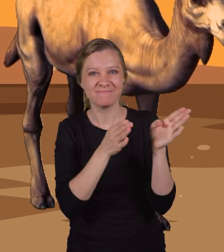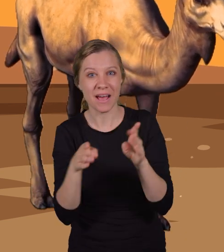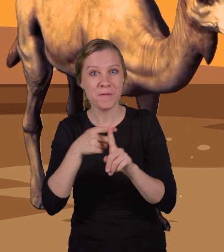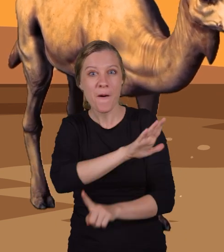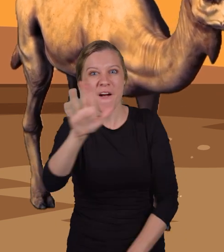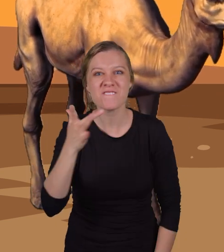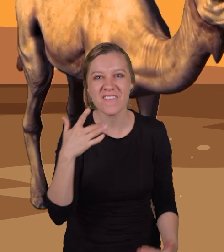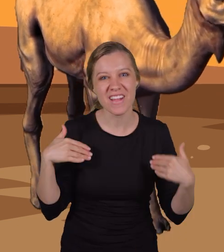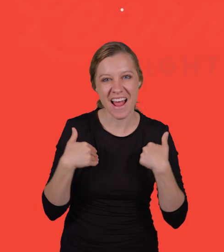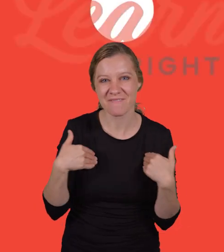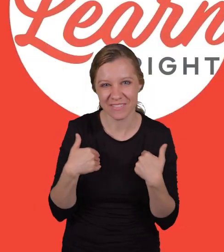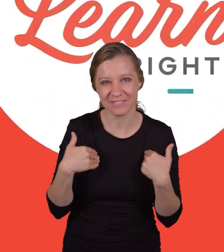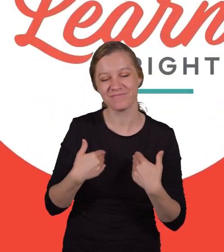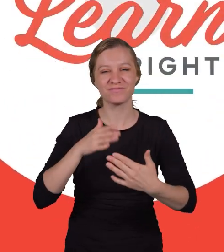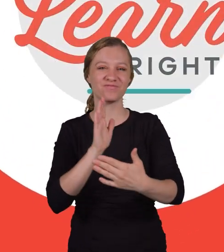favorite animals.